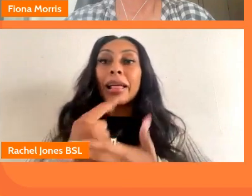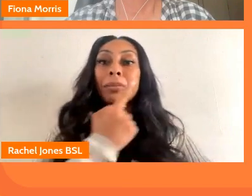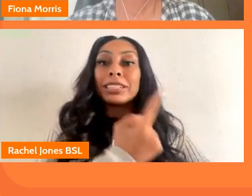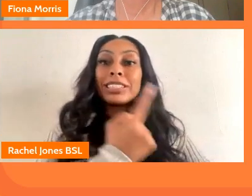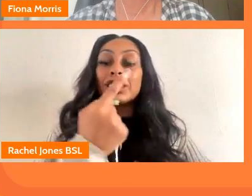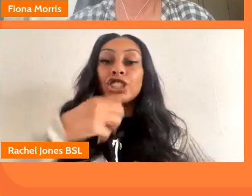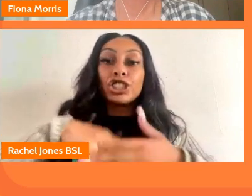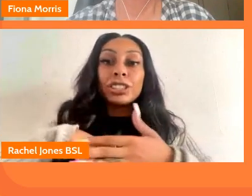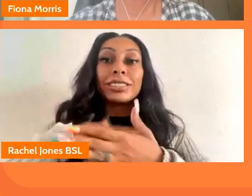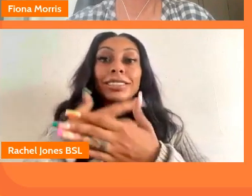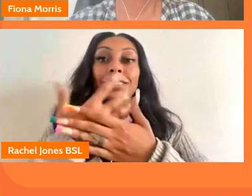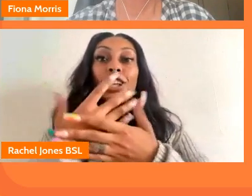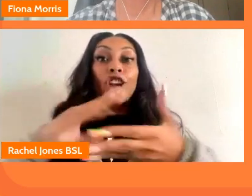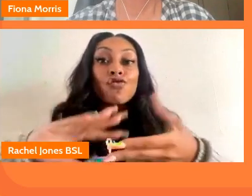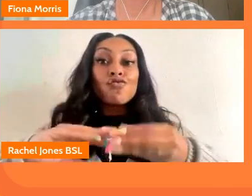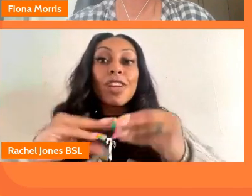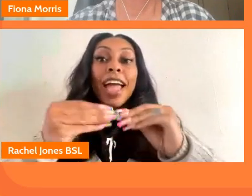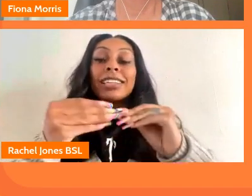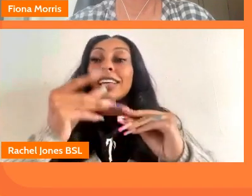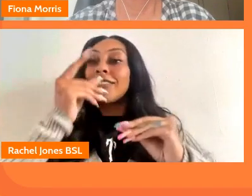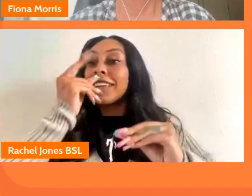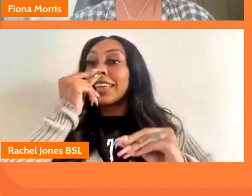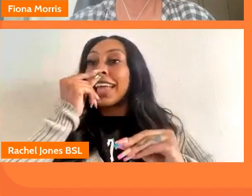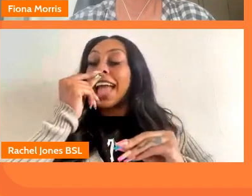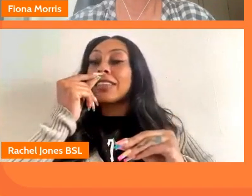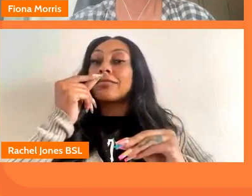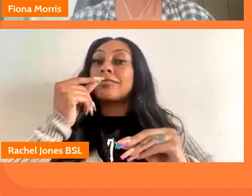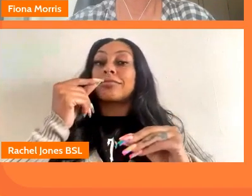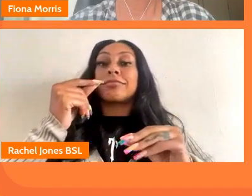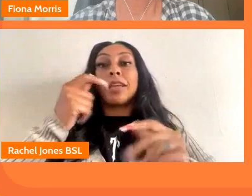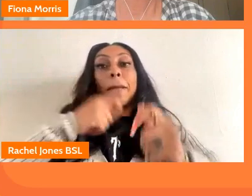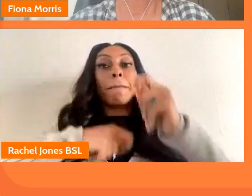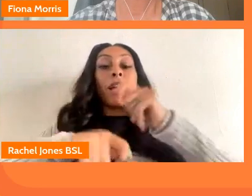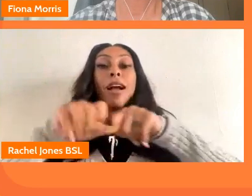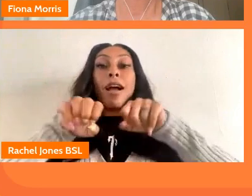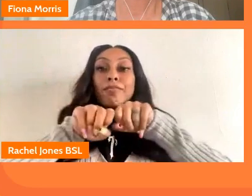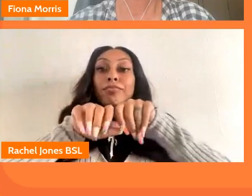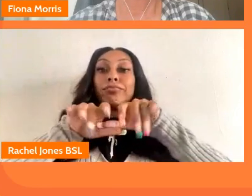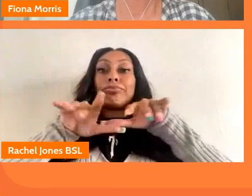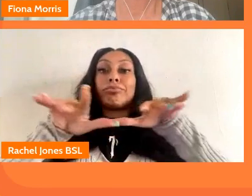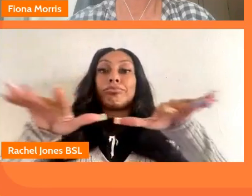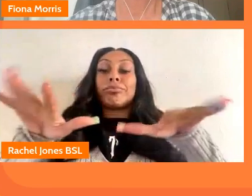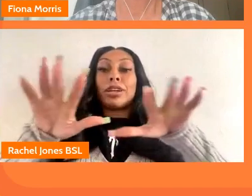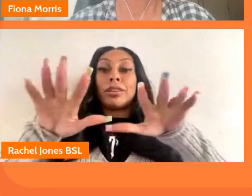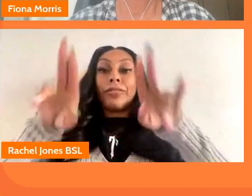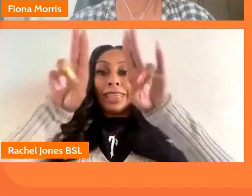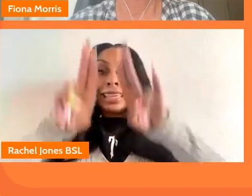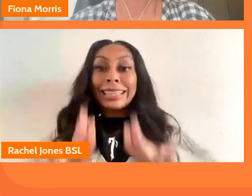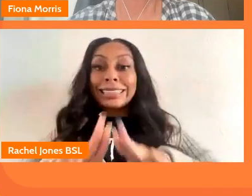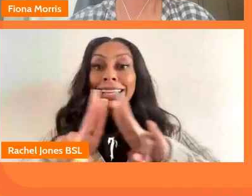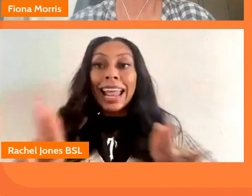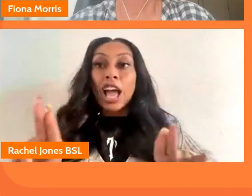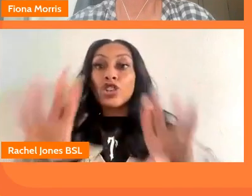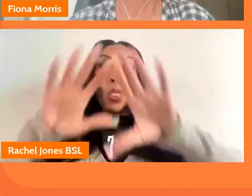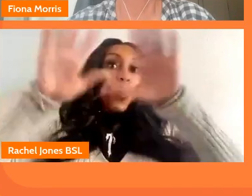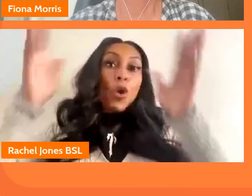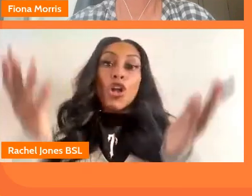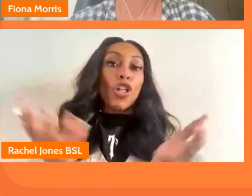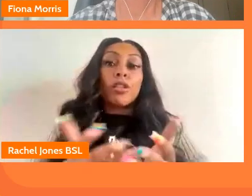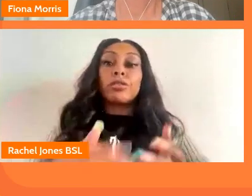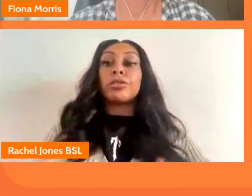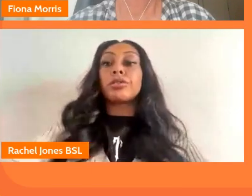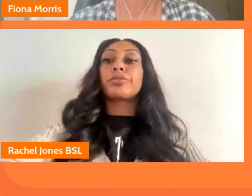how that piece could react as a calling card how it could go out into the world how it could uh attract the attention of of future